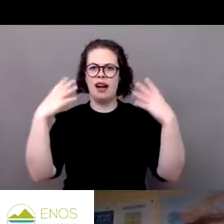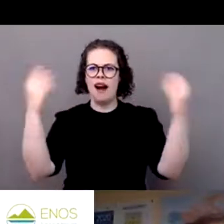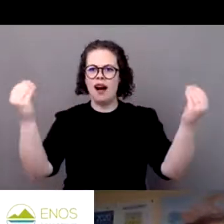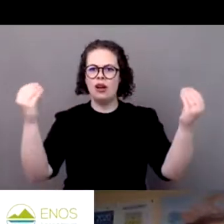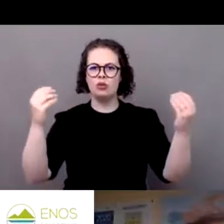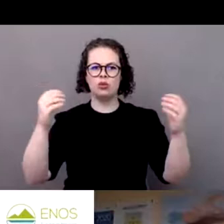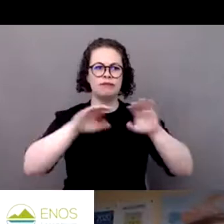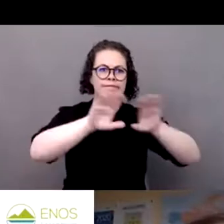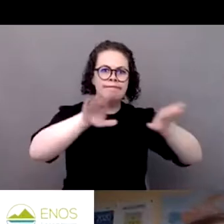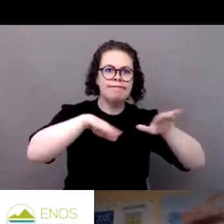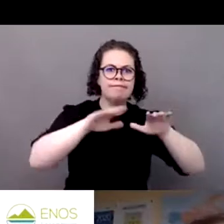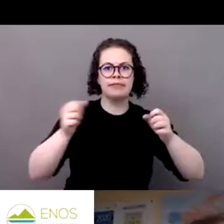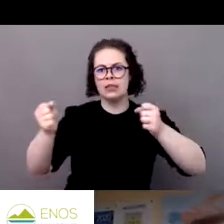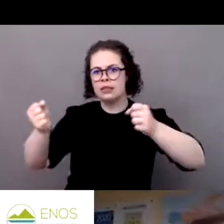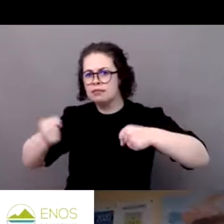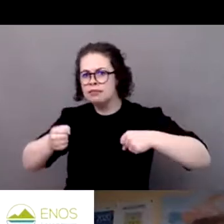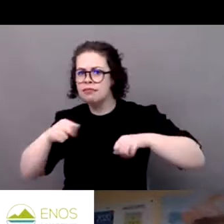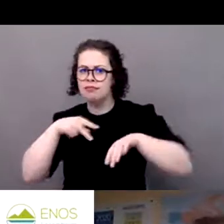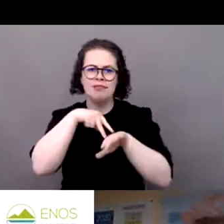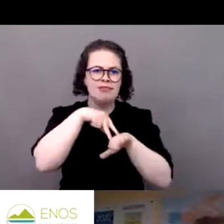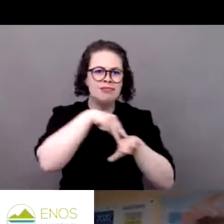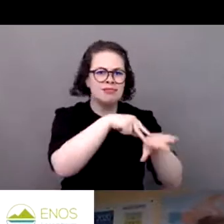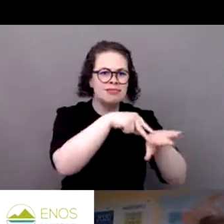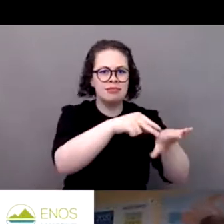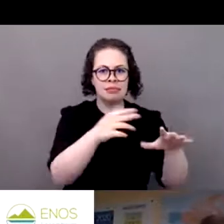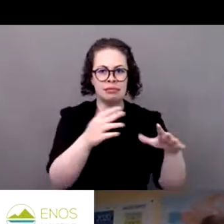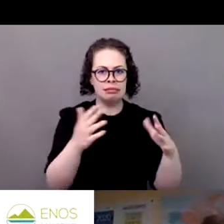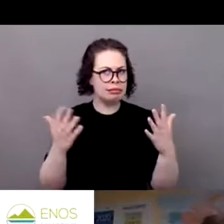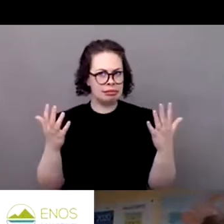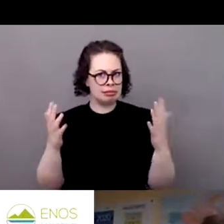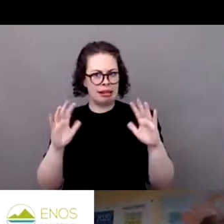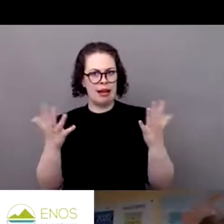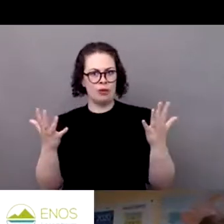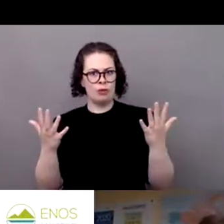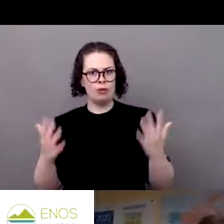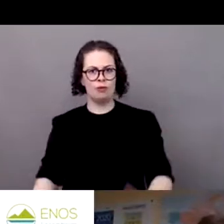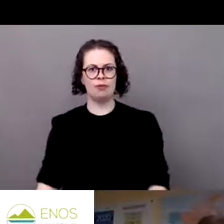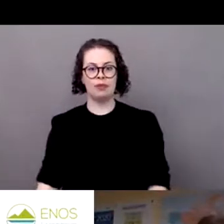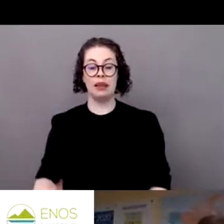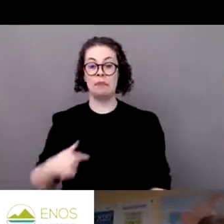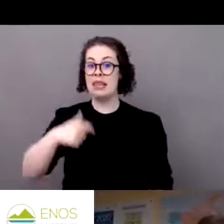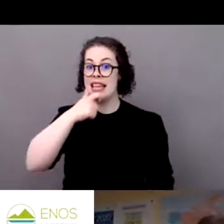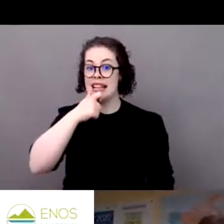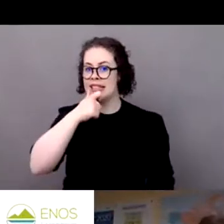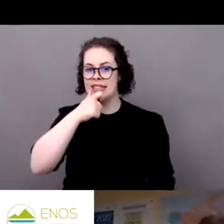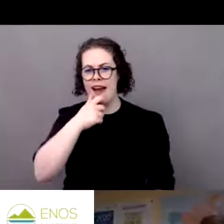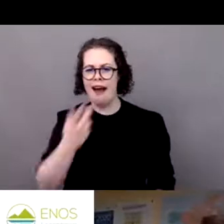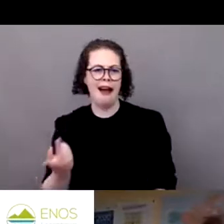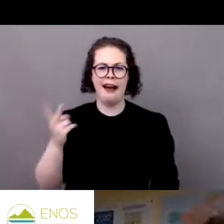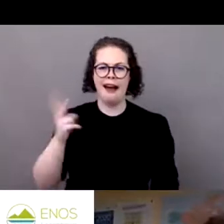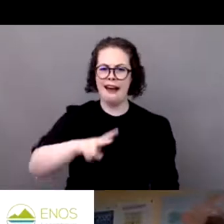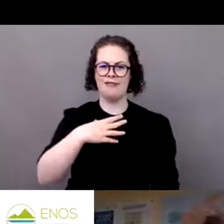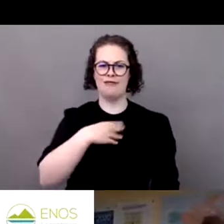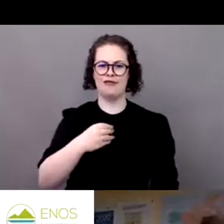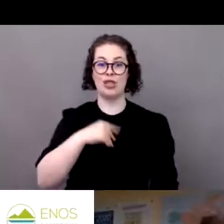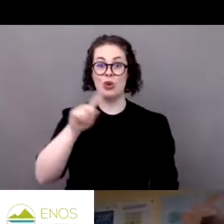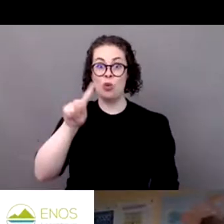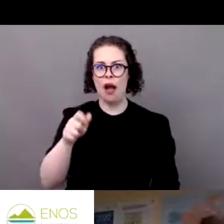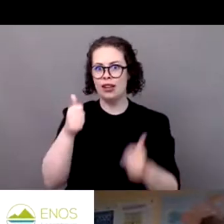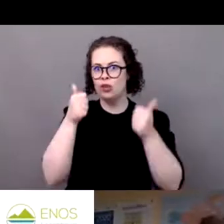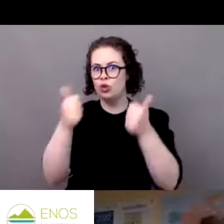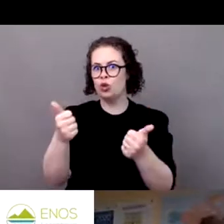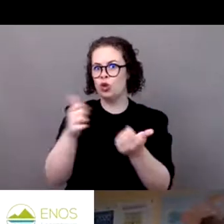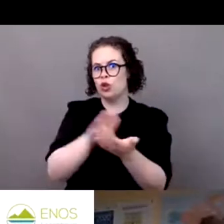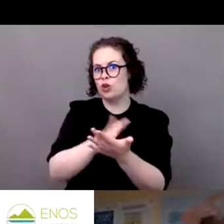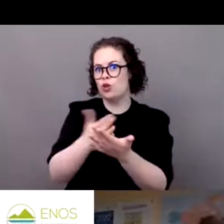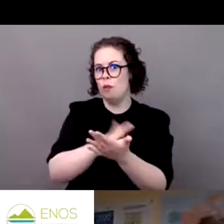Well, the current situation, well, I switch to French. I think that we have really good translators. you guys can switch to